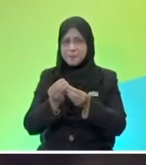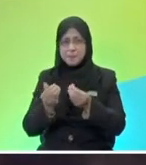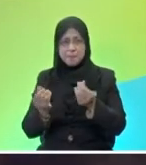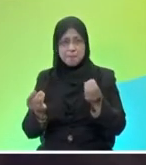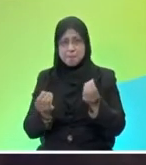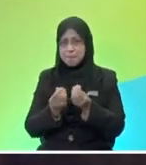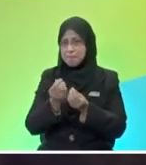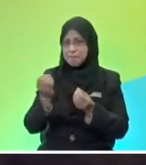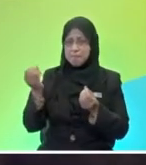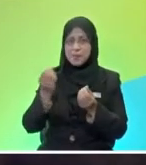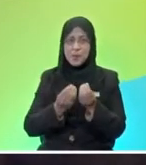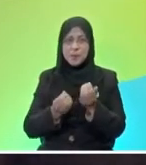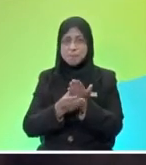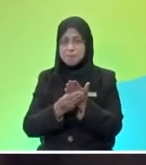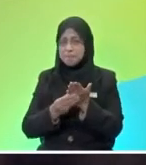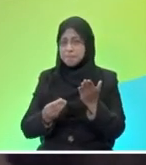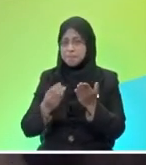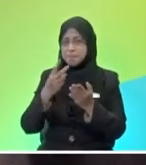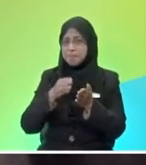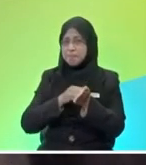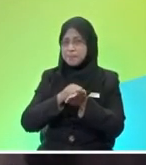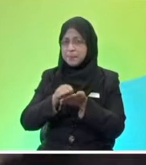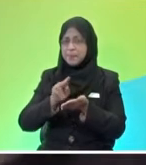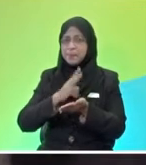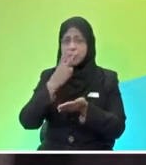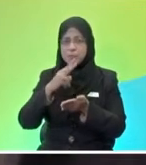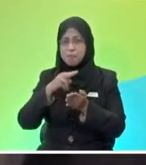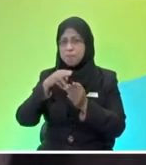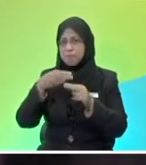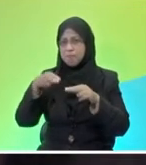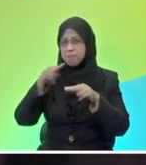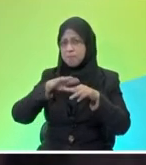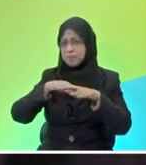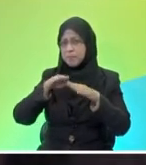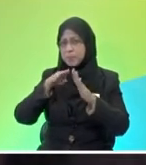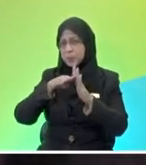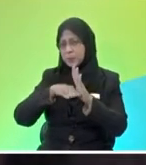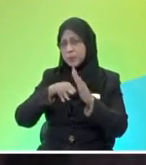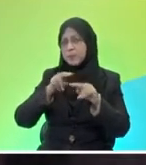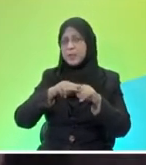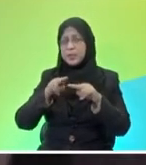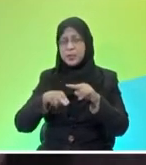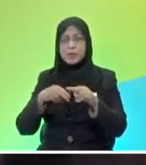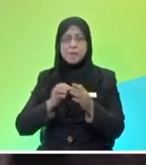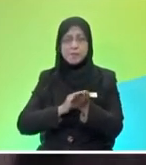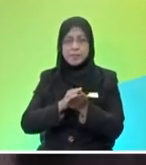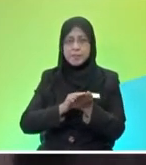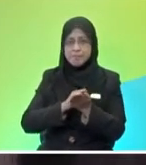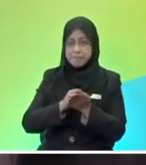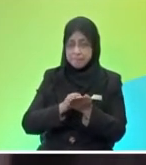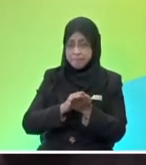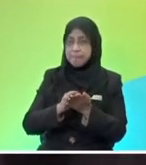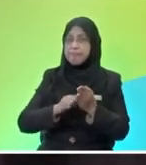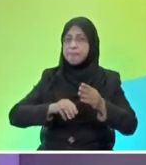okay so the lubricating oil is used to reduce friction on the bicycle chain so sometimes when you're